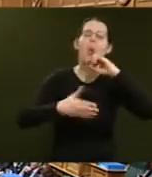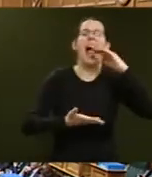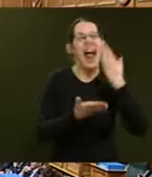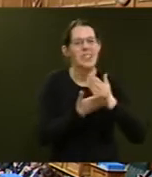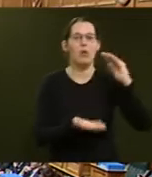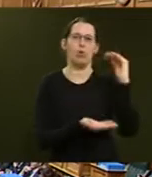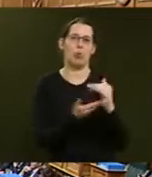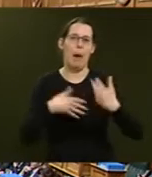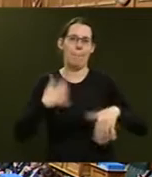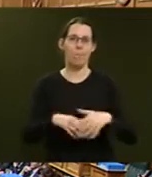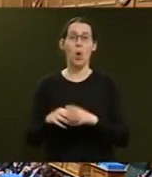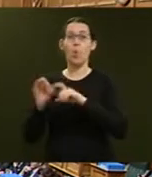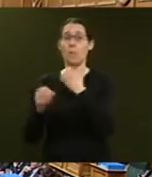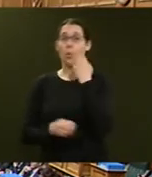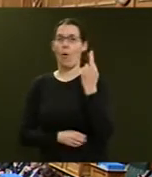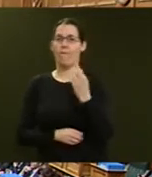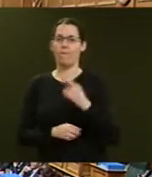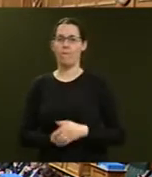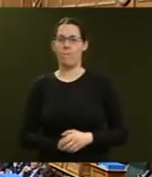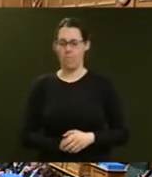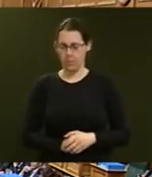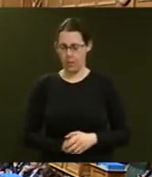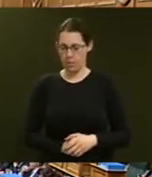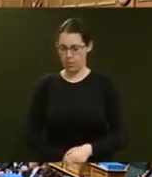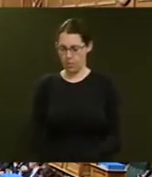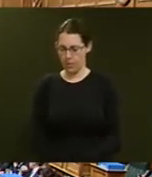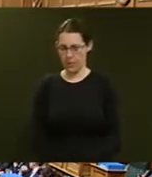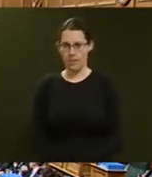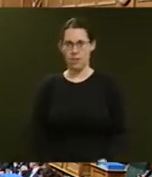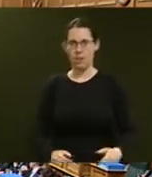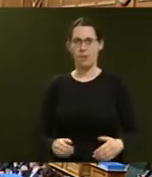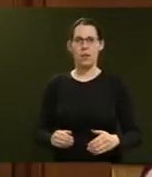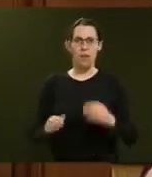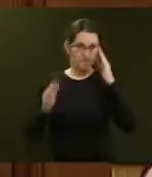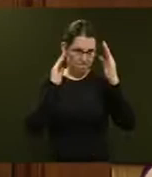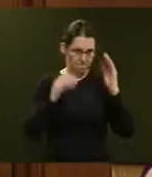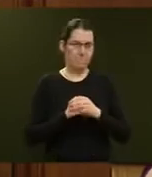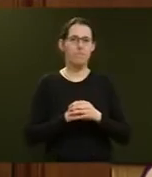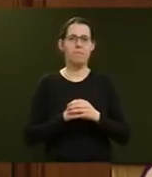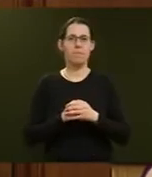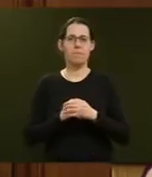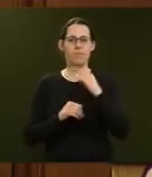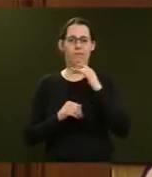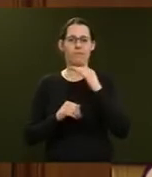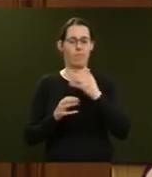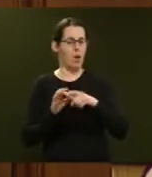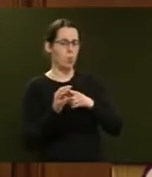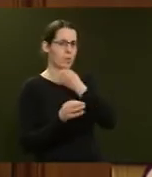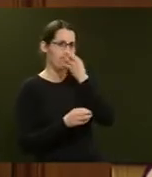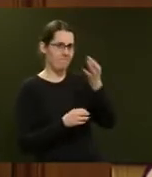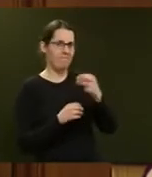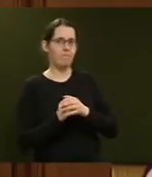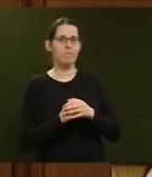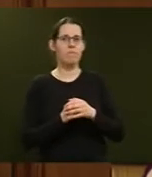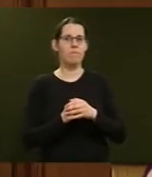Question number 12. Anahela Kanongataha Sui Suiki. Kia ora te mana whakawaa. He pātai ki te minita mō